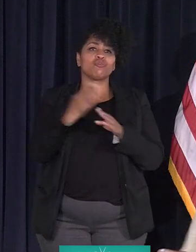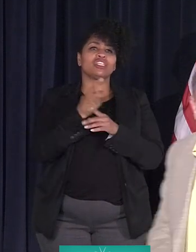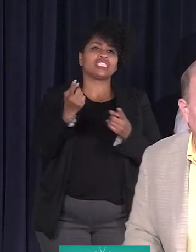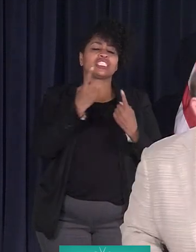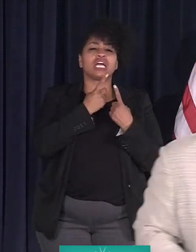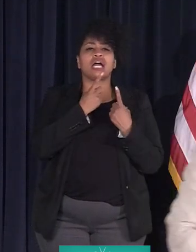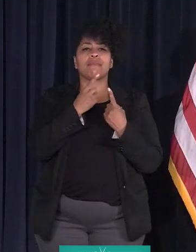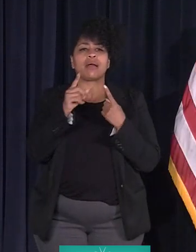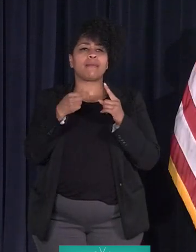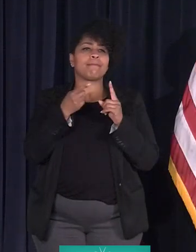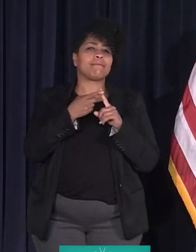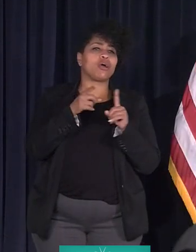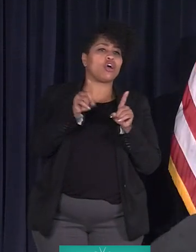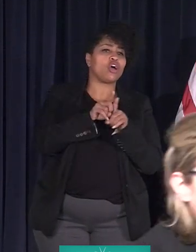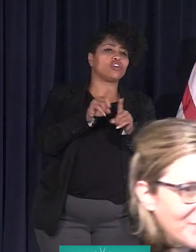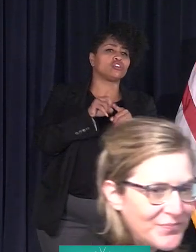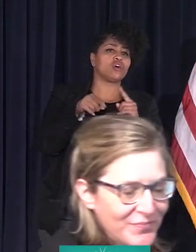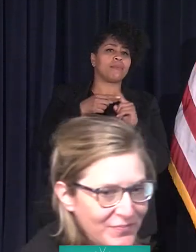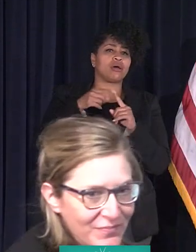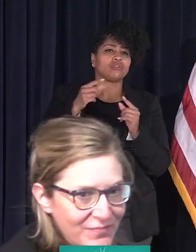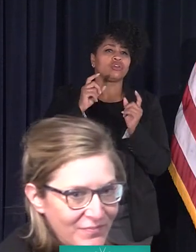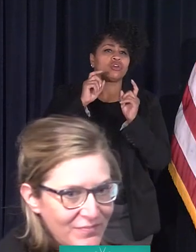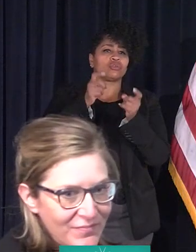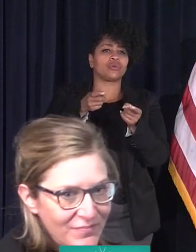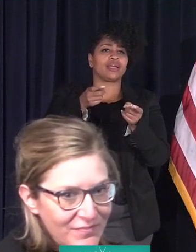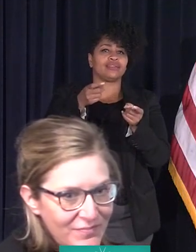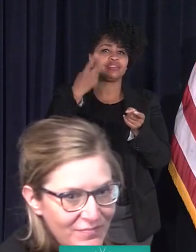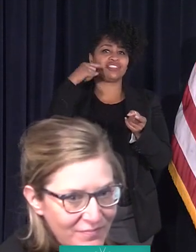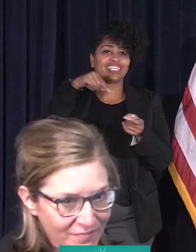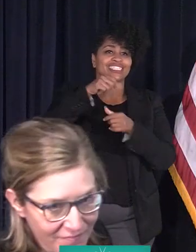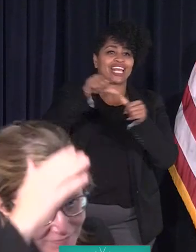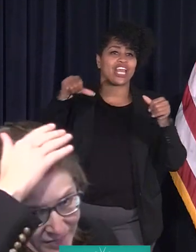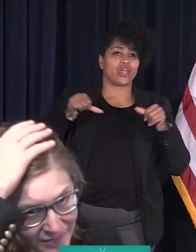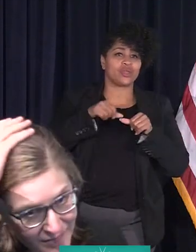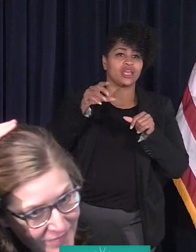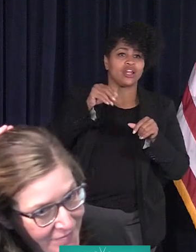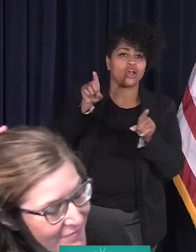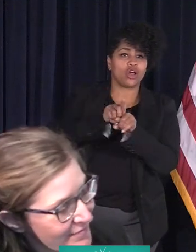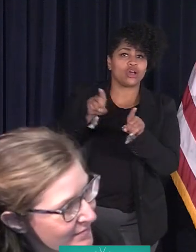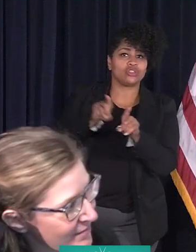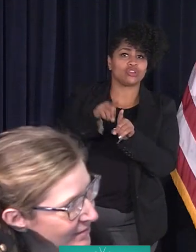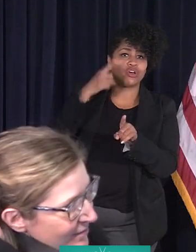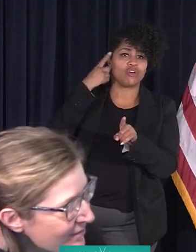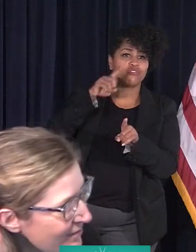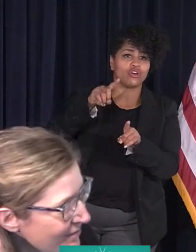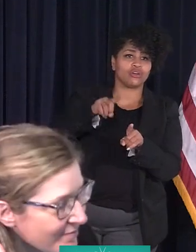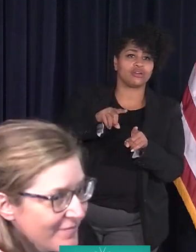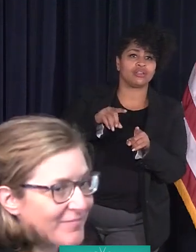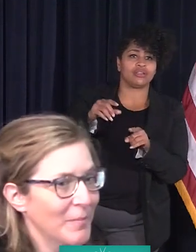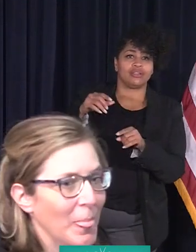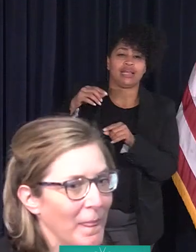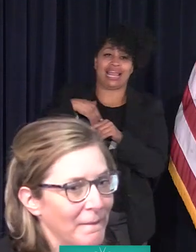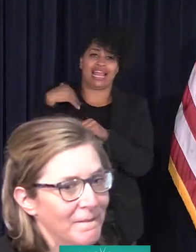she comes, also about the grant. Do you have any grants for this area and also about the fire hydrant? I have a fire hydrant sitting right in my yard.